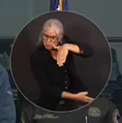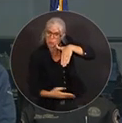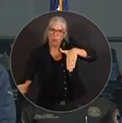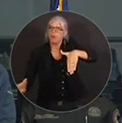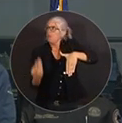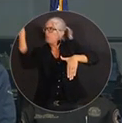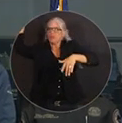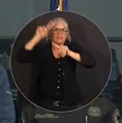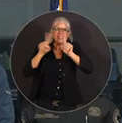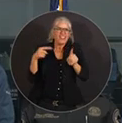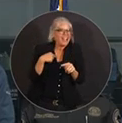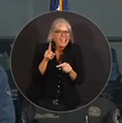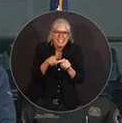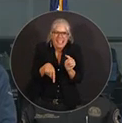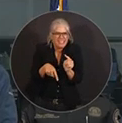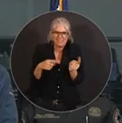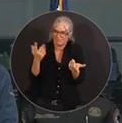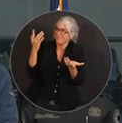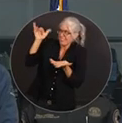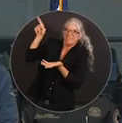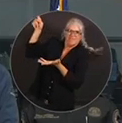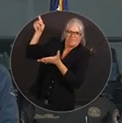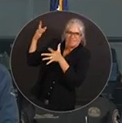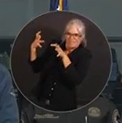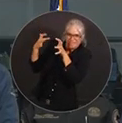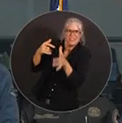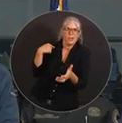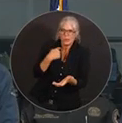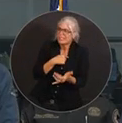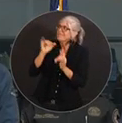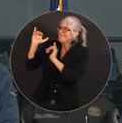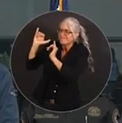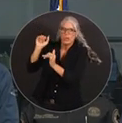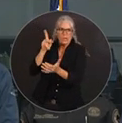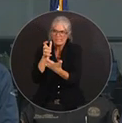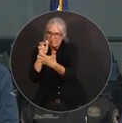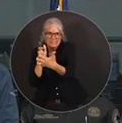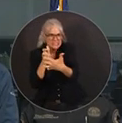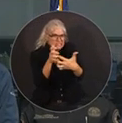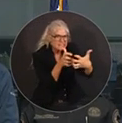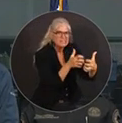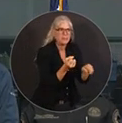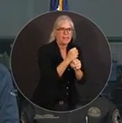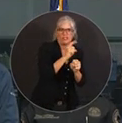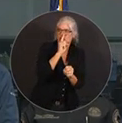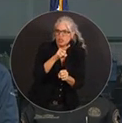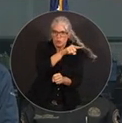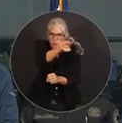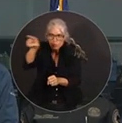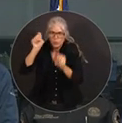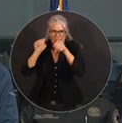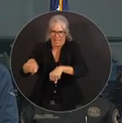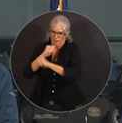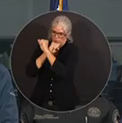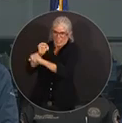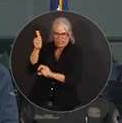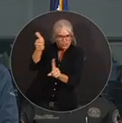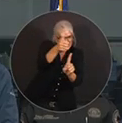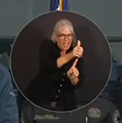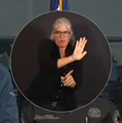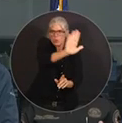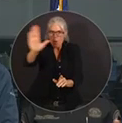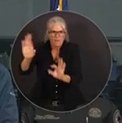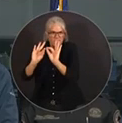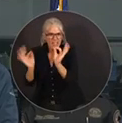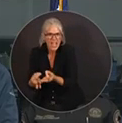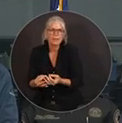is the decisions that are made on an individual level to be able to protect yourself or your family. We hope to have as